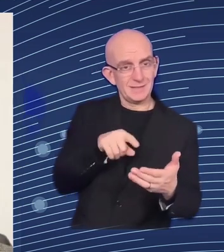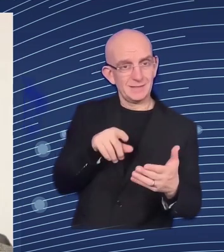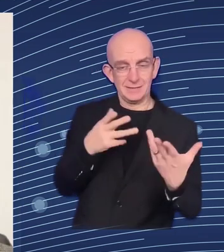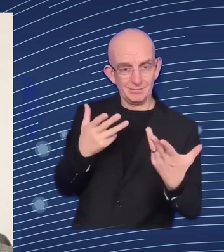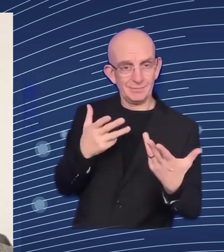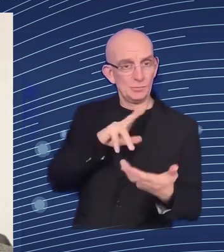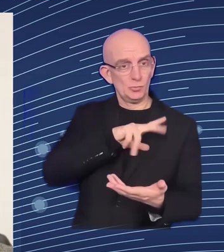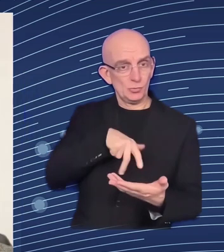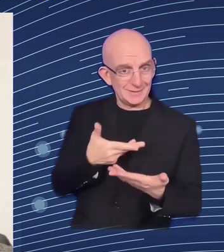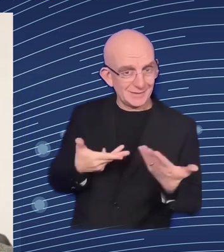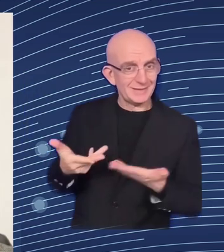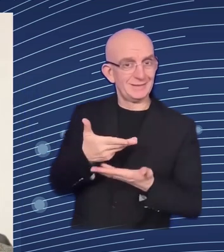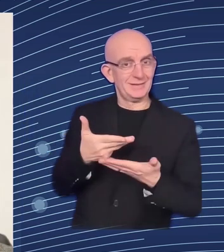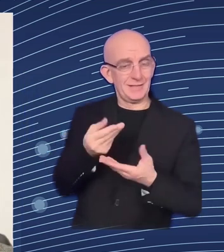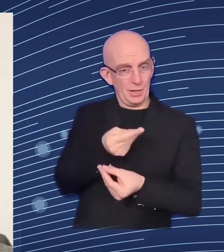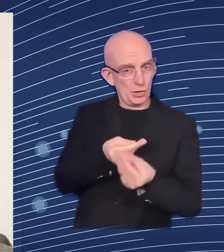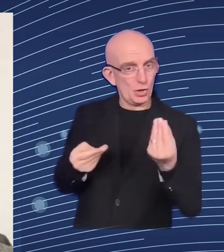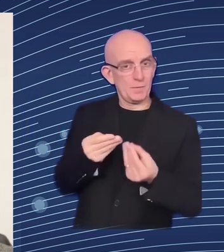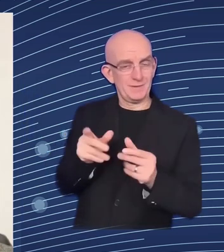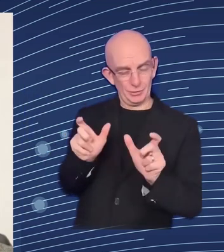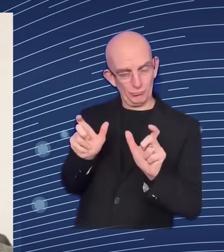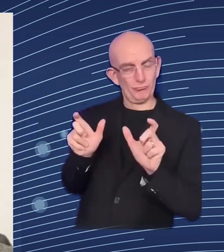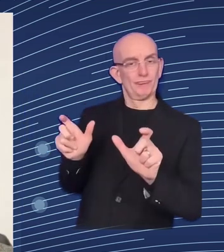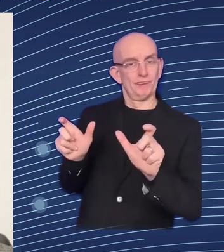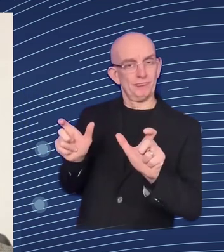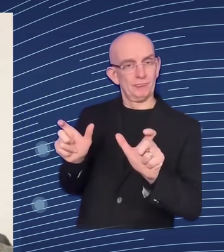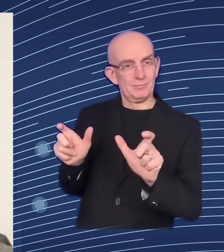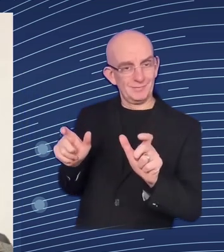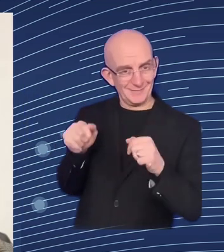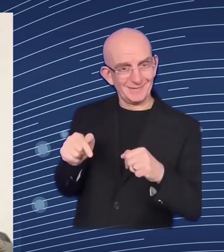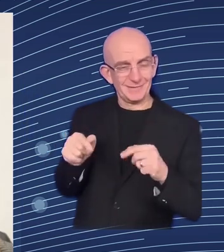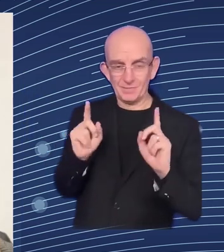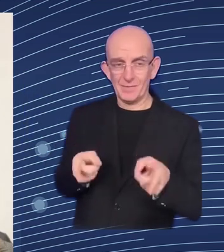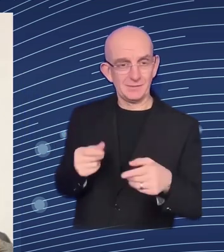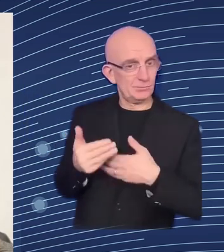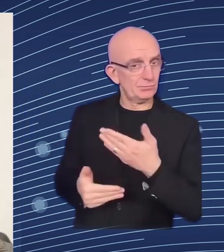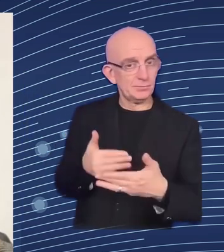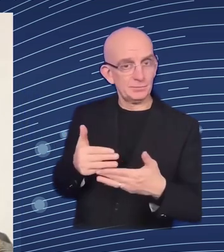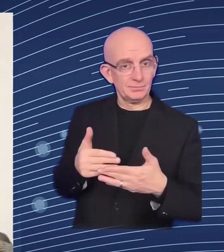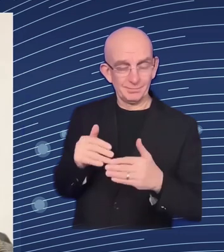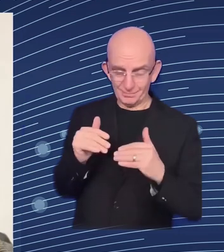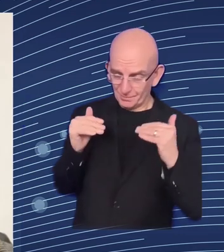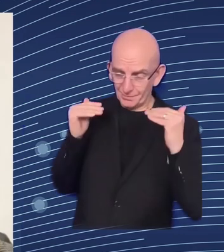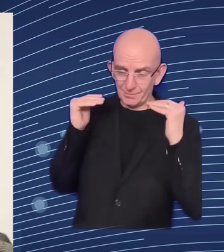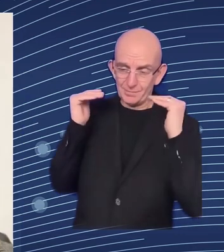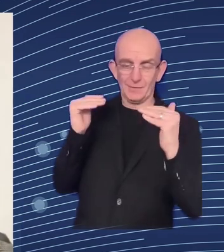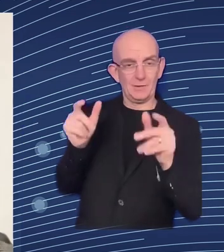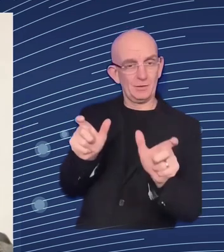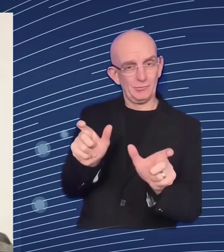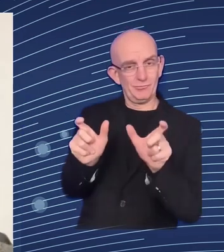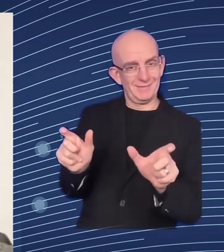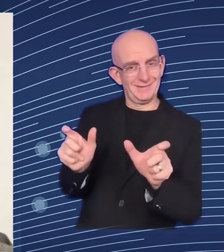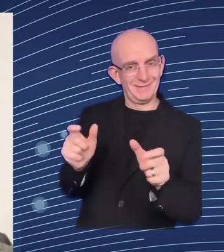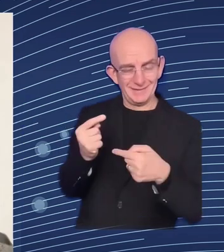to keep this very high resilience to keep it uh because uh there is obviously obviously everywhere